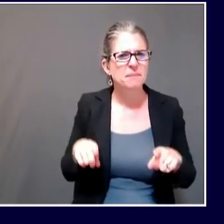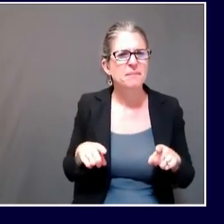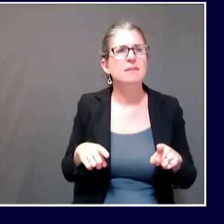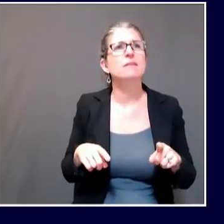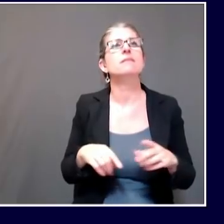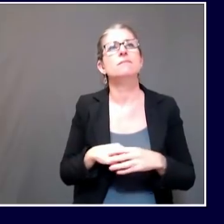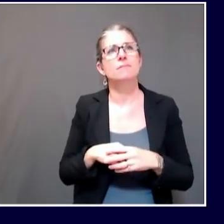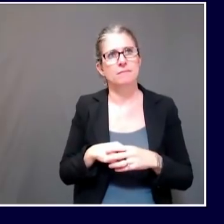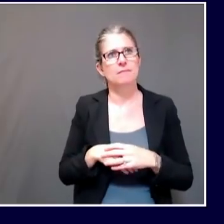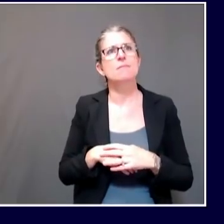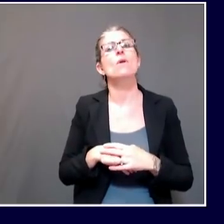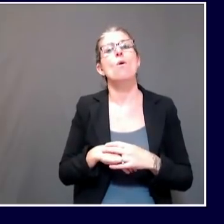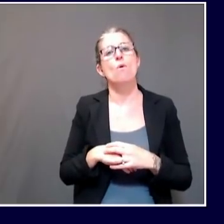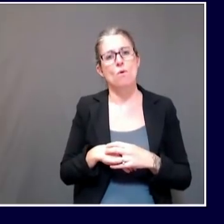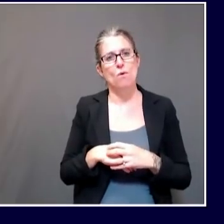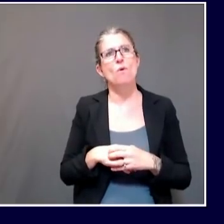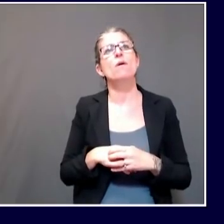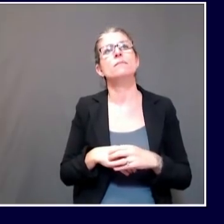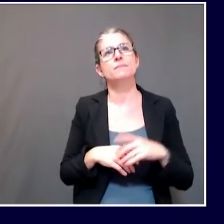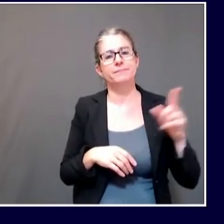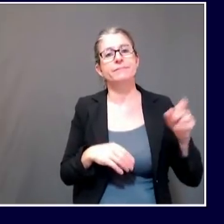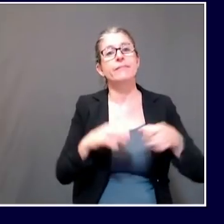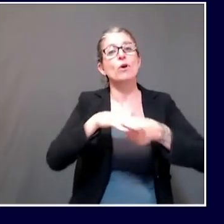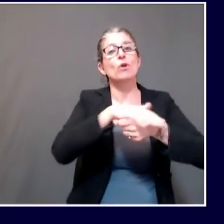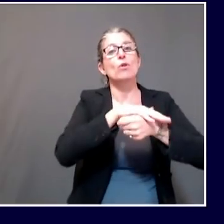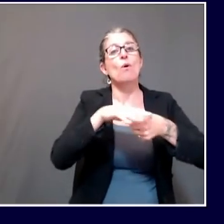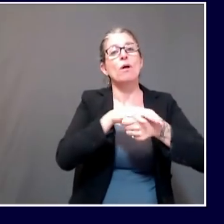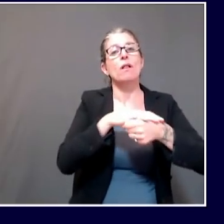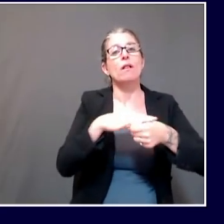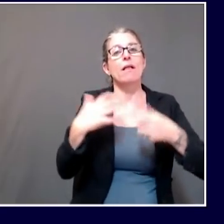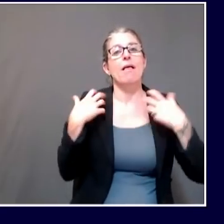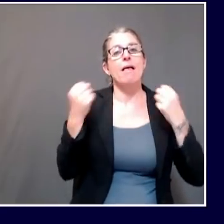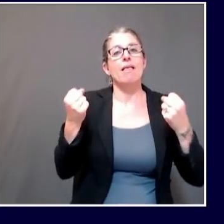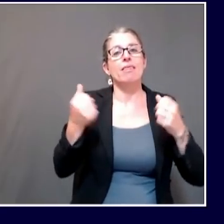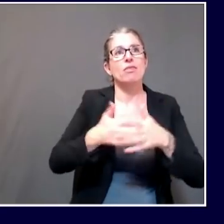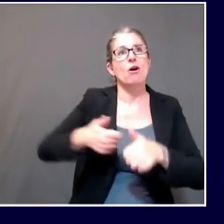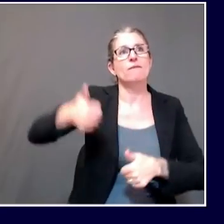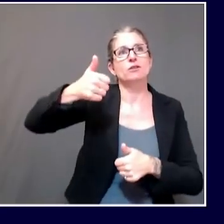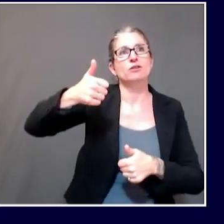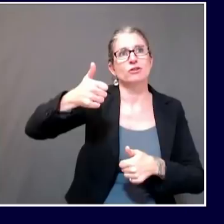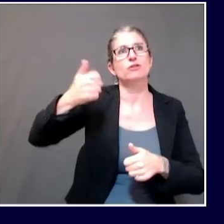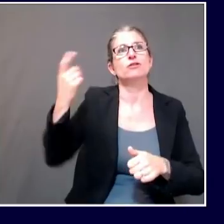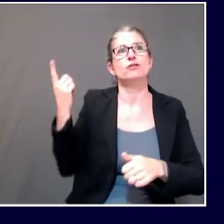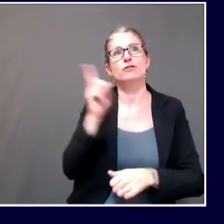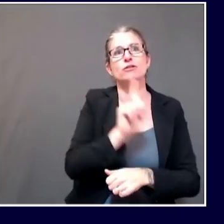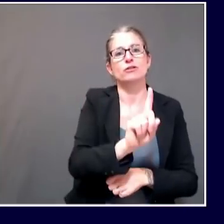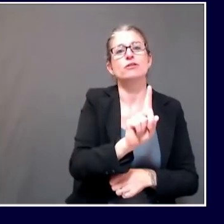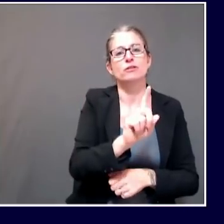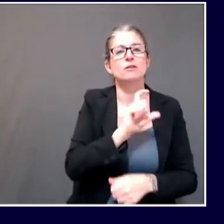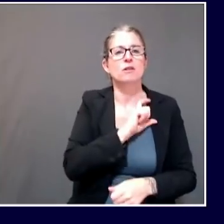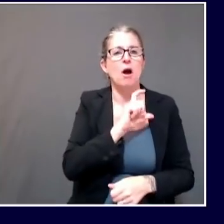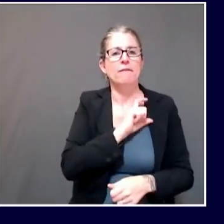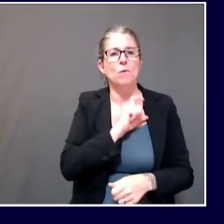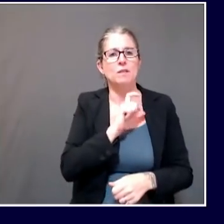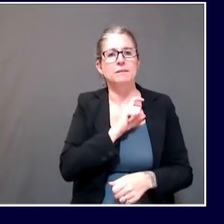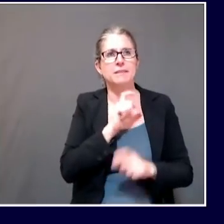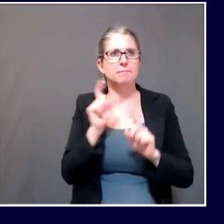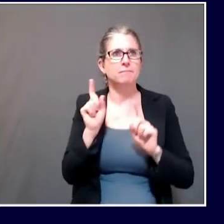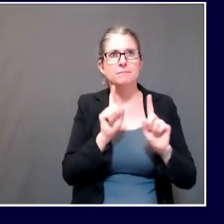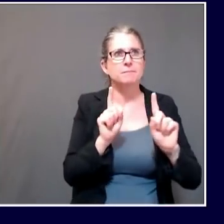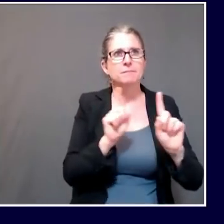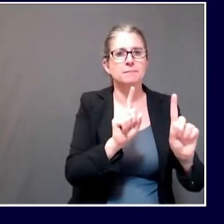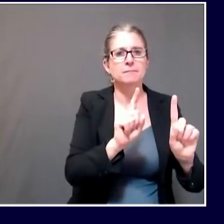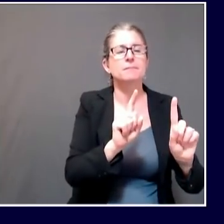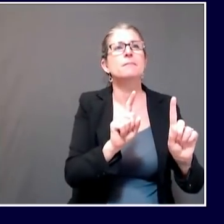officers, local law enforcement, we investigate, we provide information and education, and if that information and